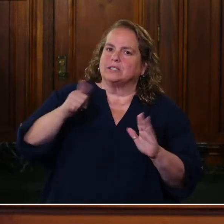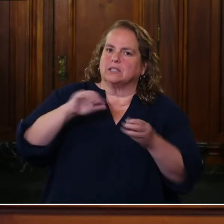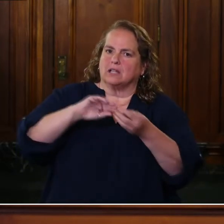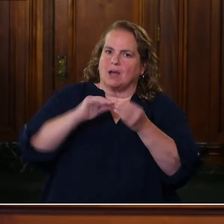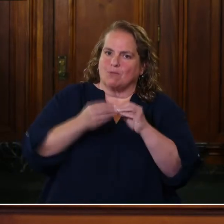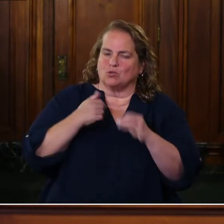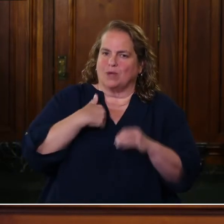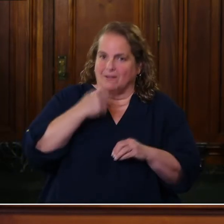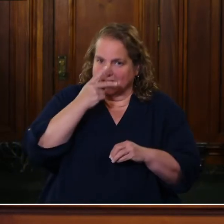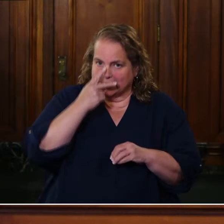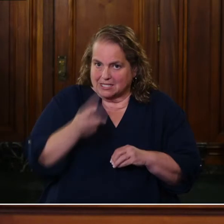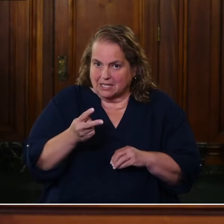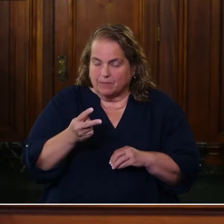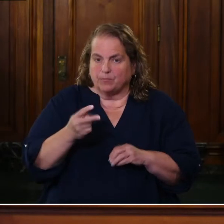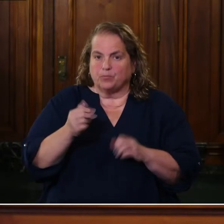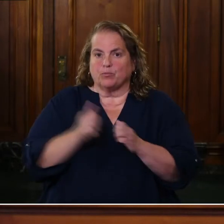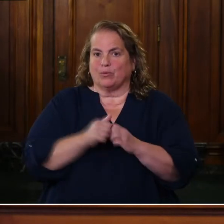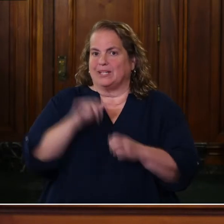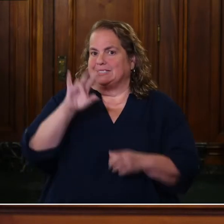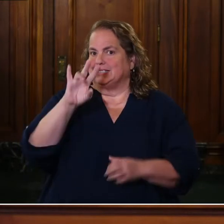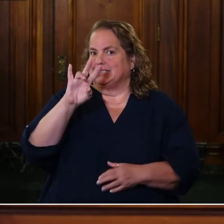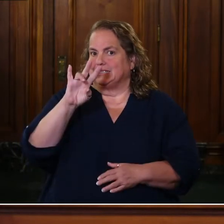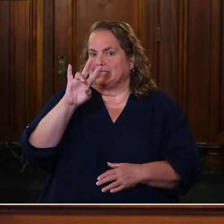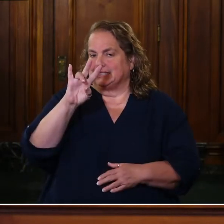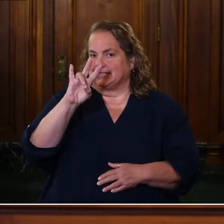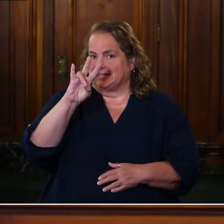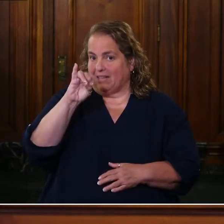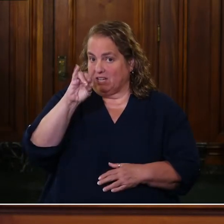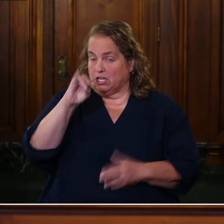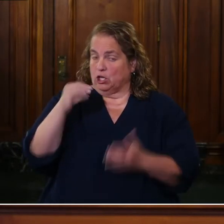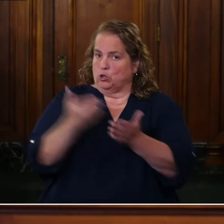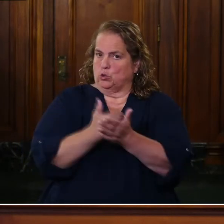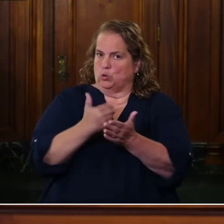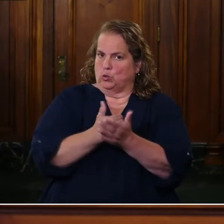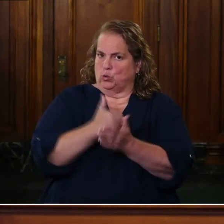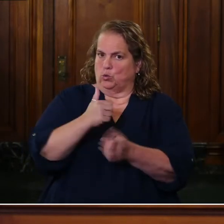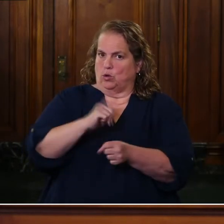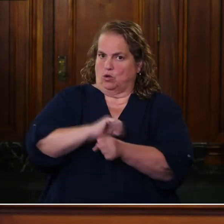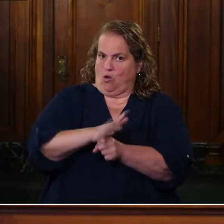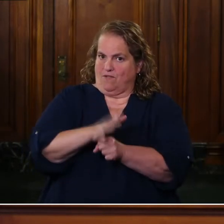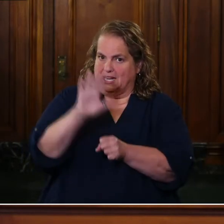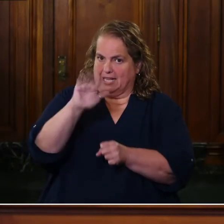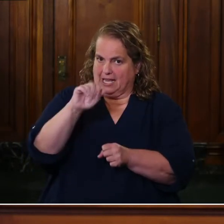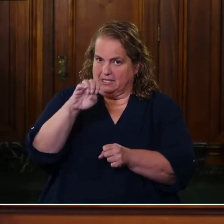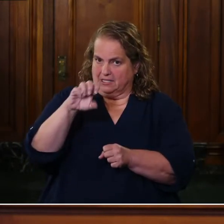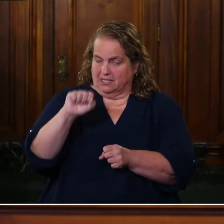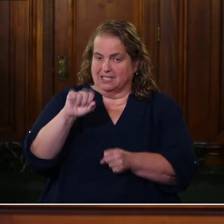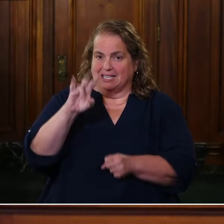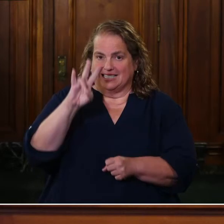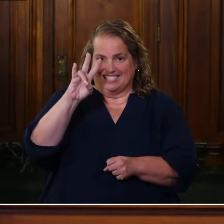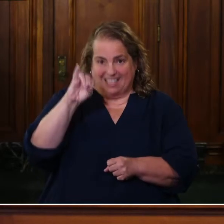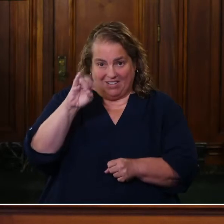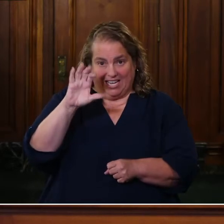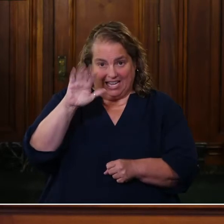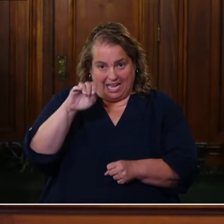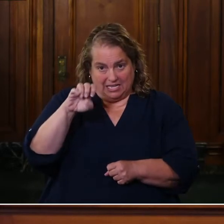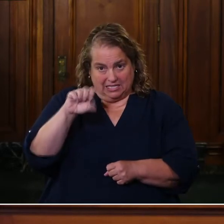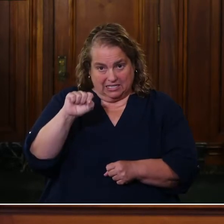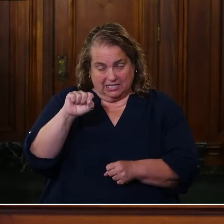that we have seen with 70 new cases. And those are 70 cases,